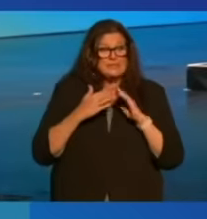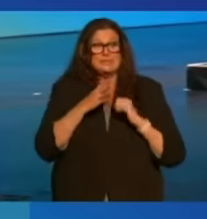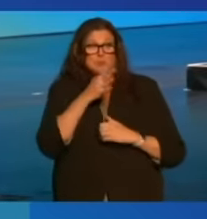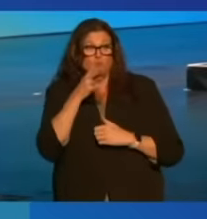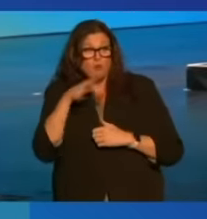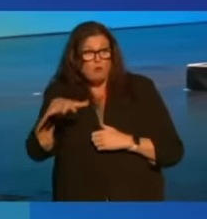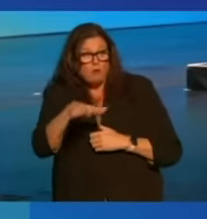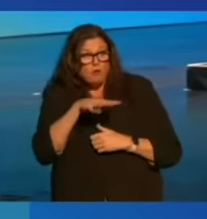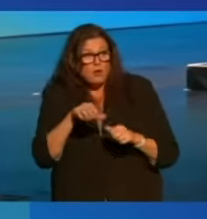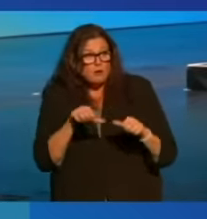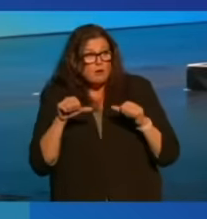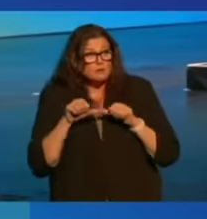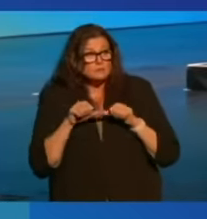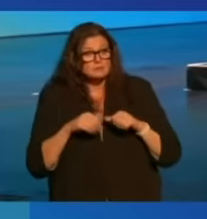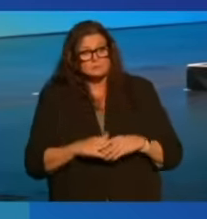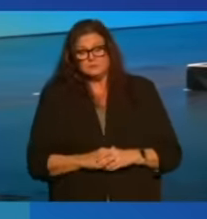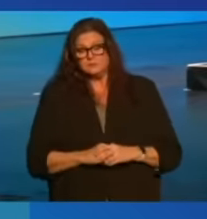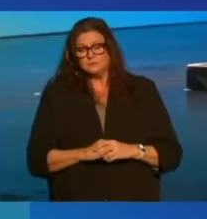rural areas.